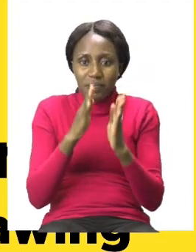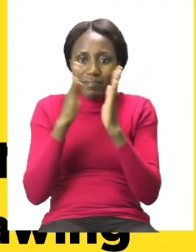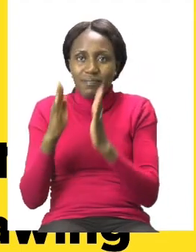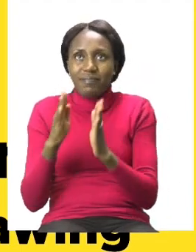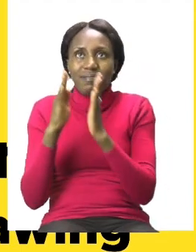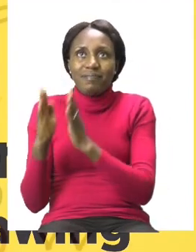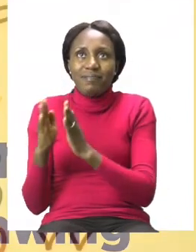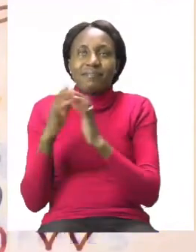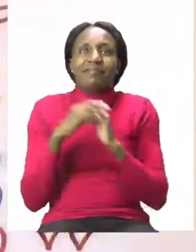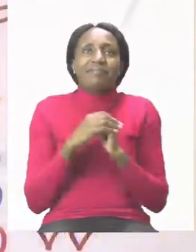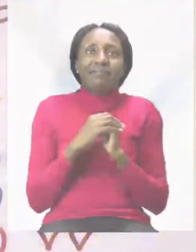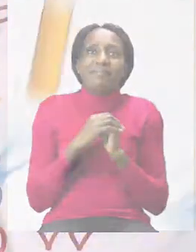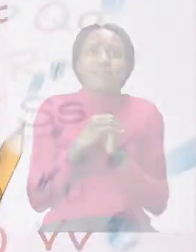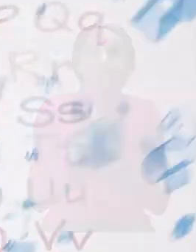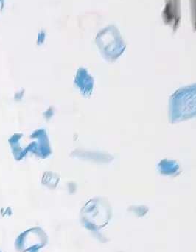patterns.